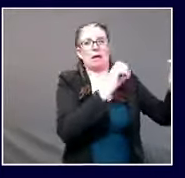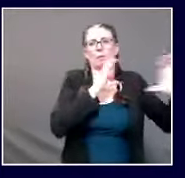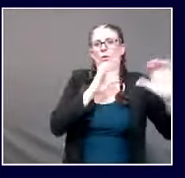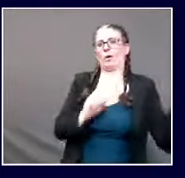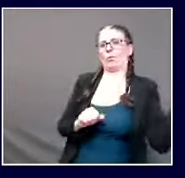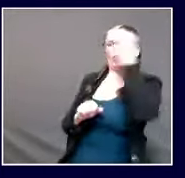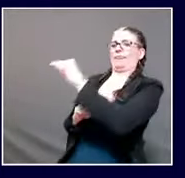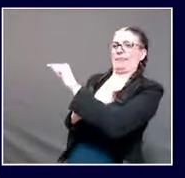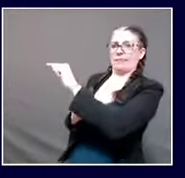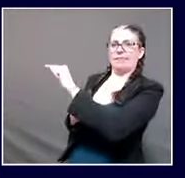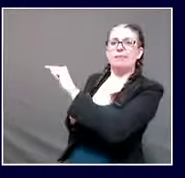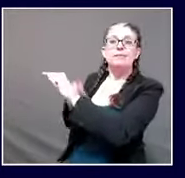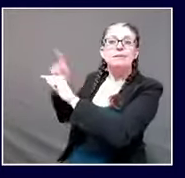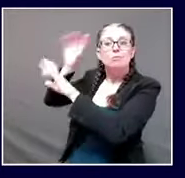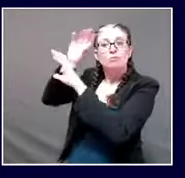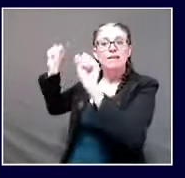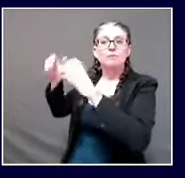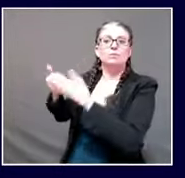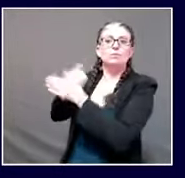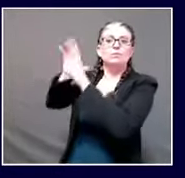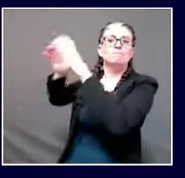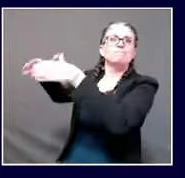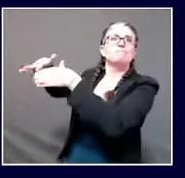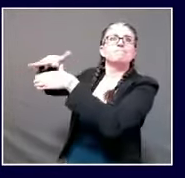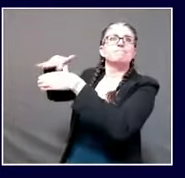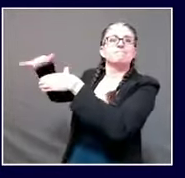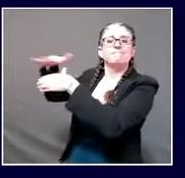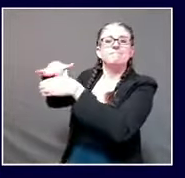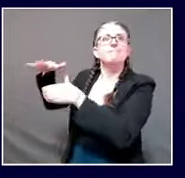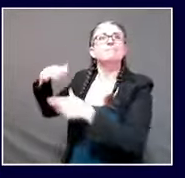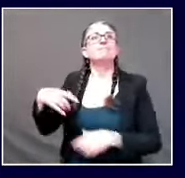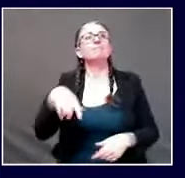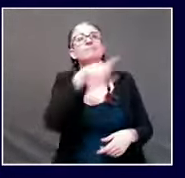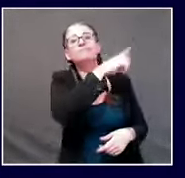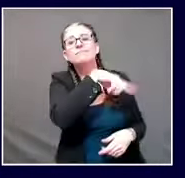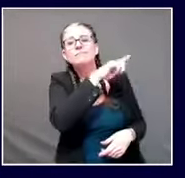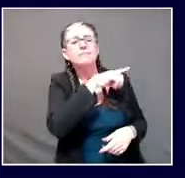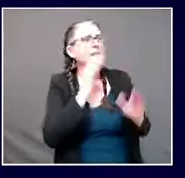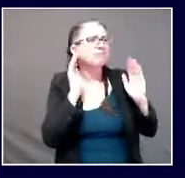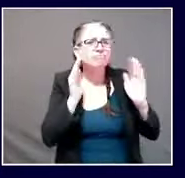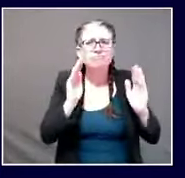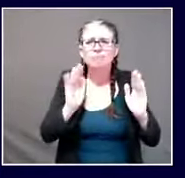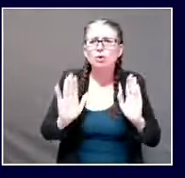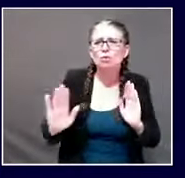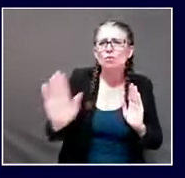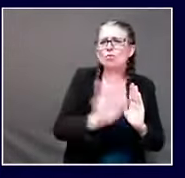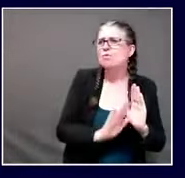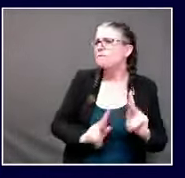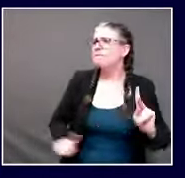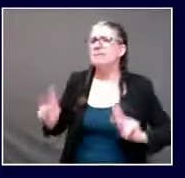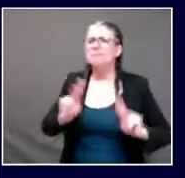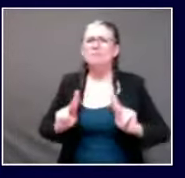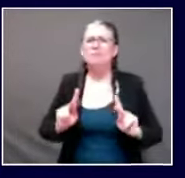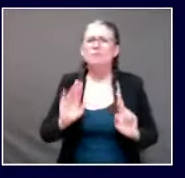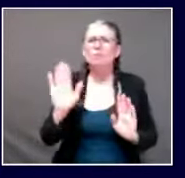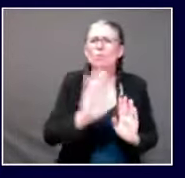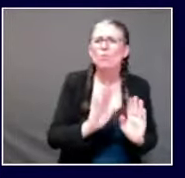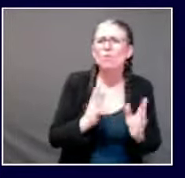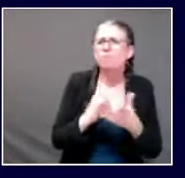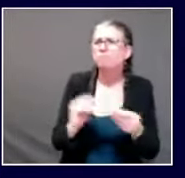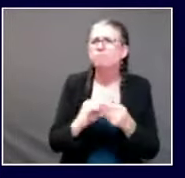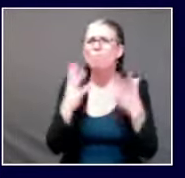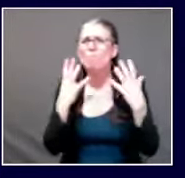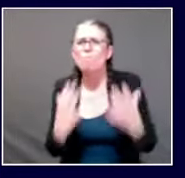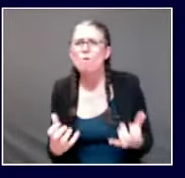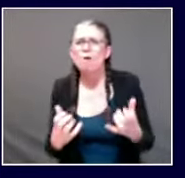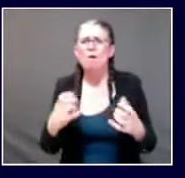on the campaign trail and otherwise listening to people as well i think they pretty well know that we absolutely have to have another stimulus